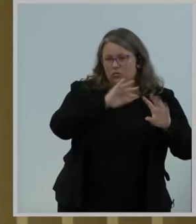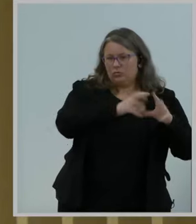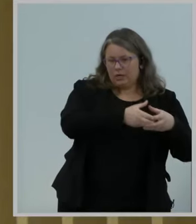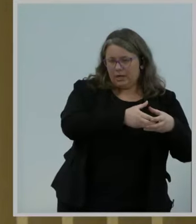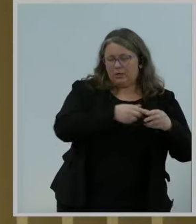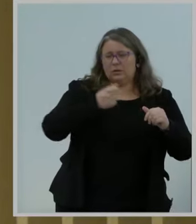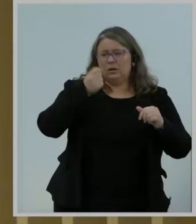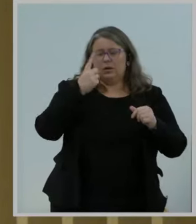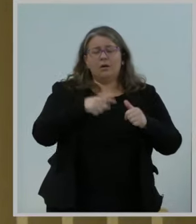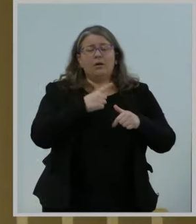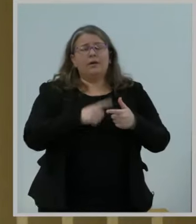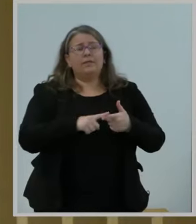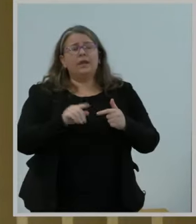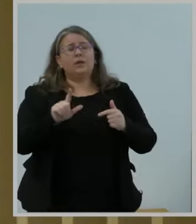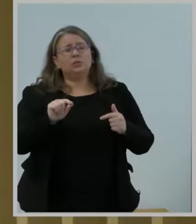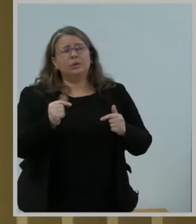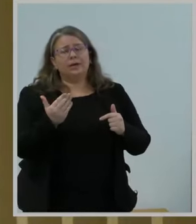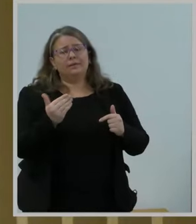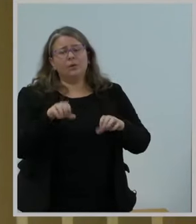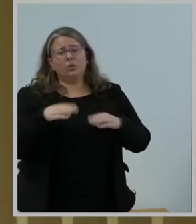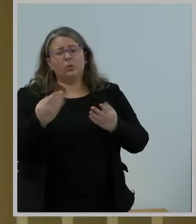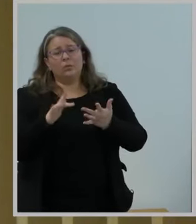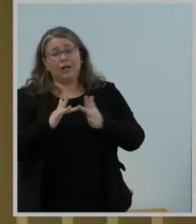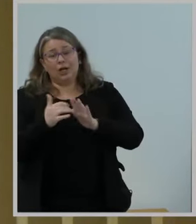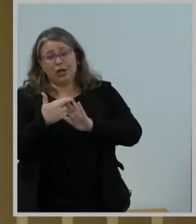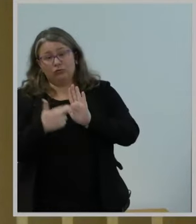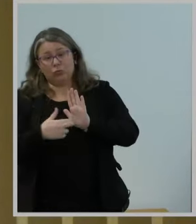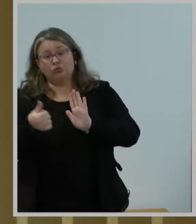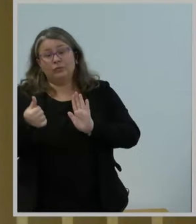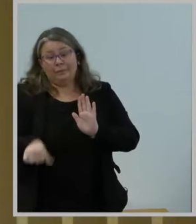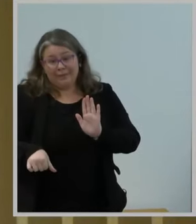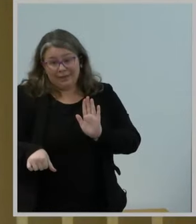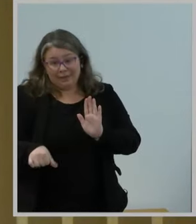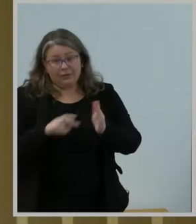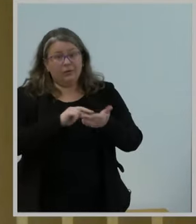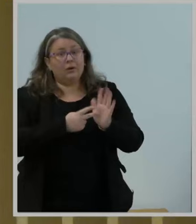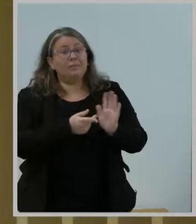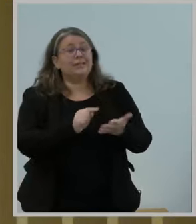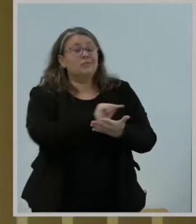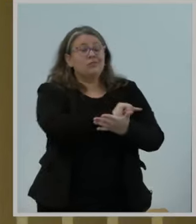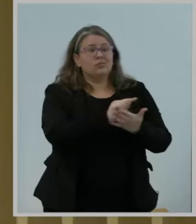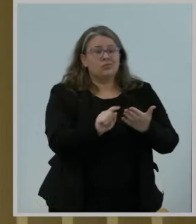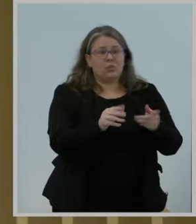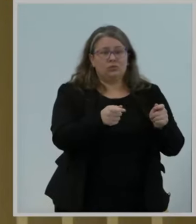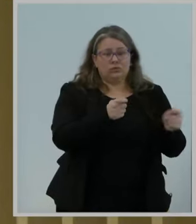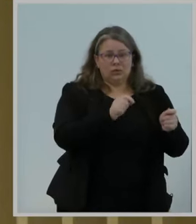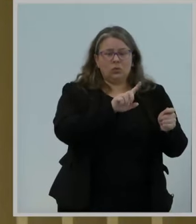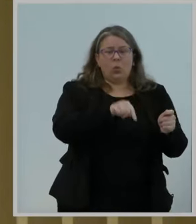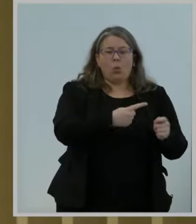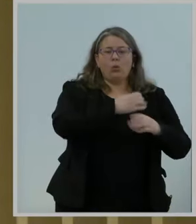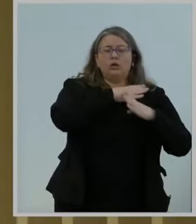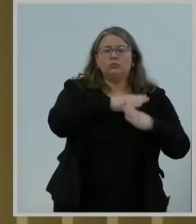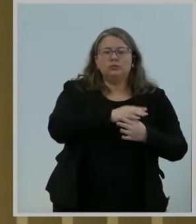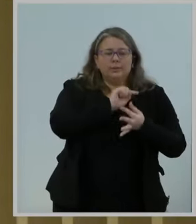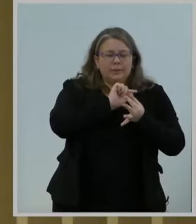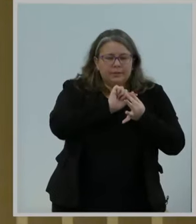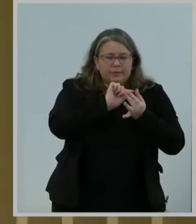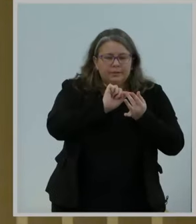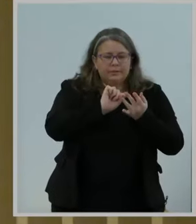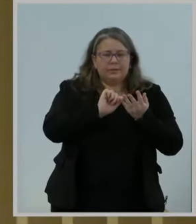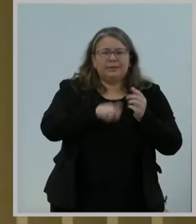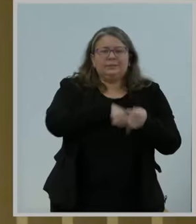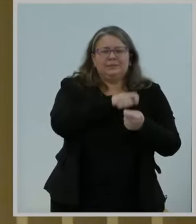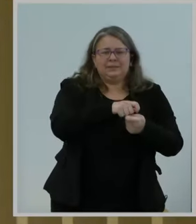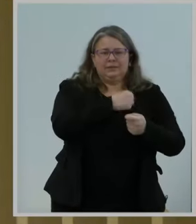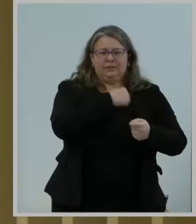2015 open Internet rules, those revocations only prohibited those specific Chinese providers from offering common